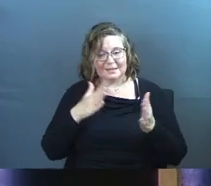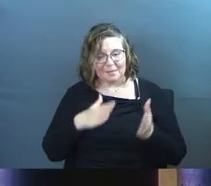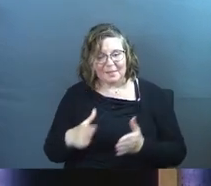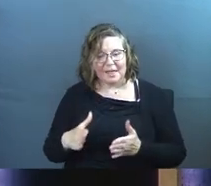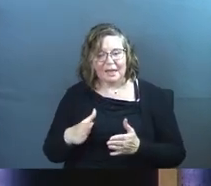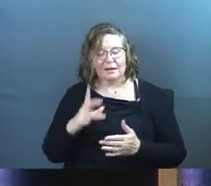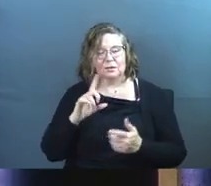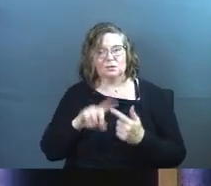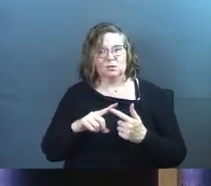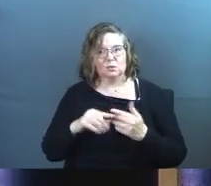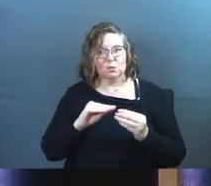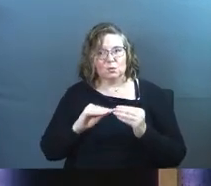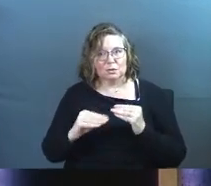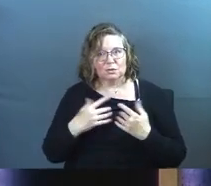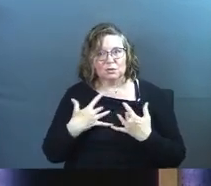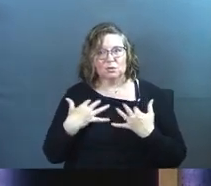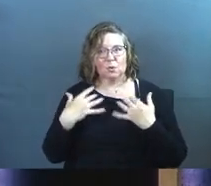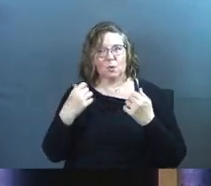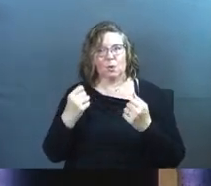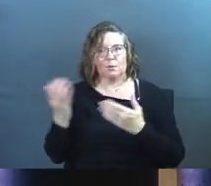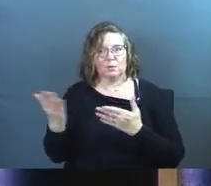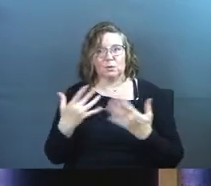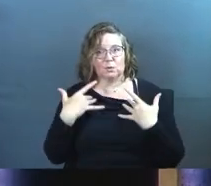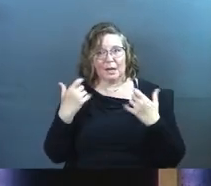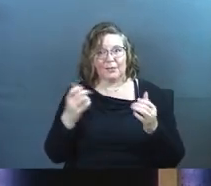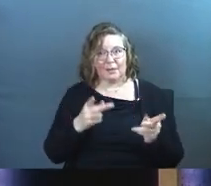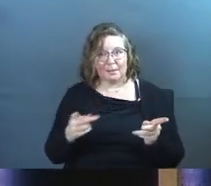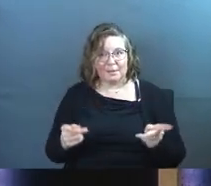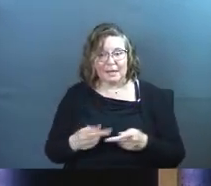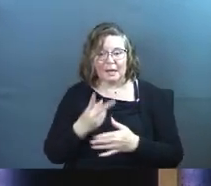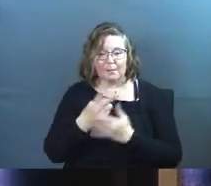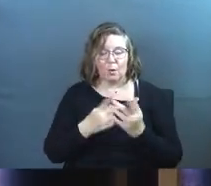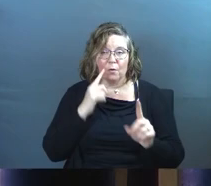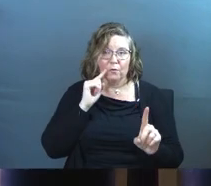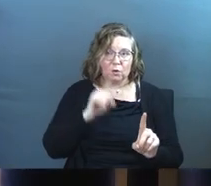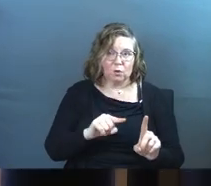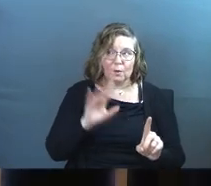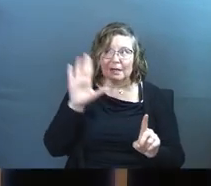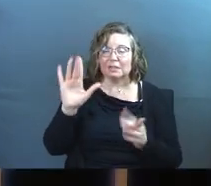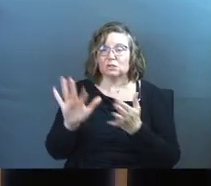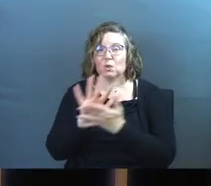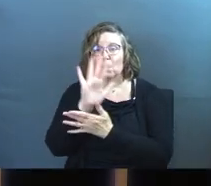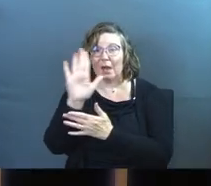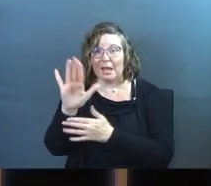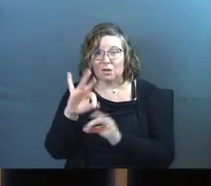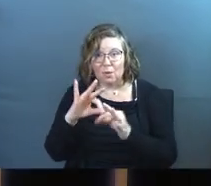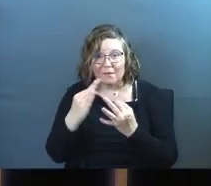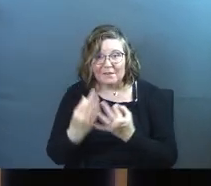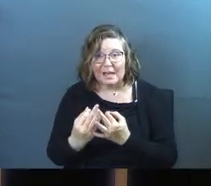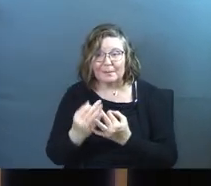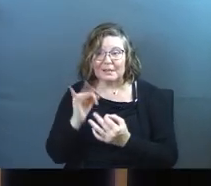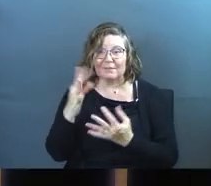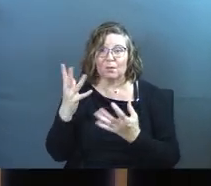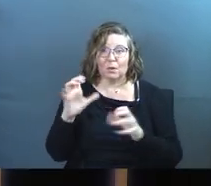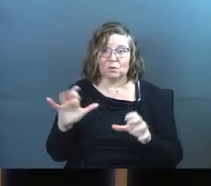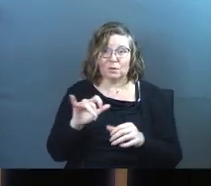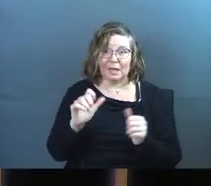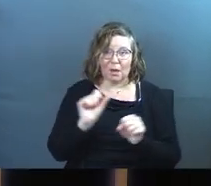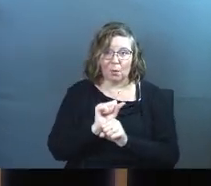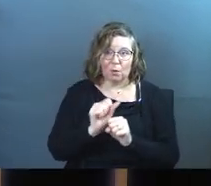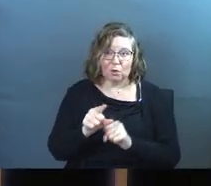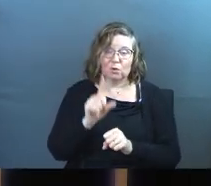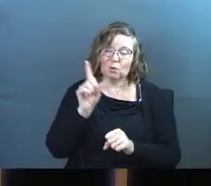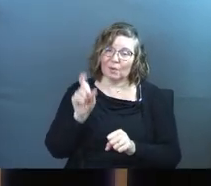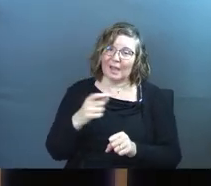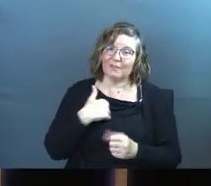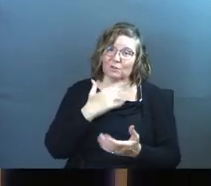plan in order to restore you and bring you to a healthier place, both for you and his glory and your family. If he wants to do that work